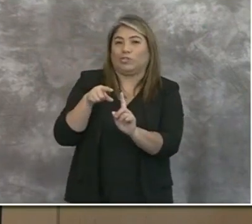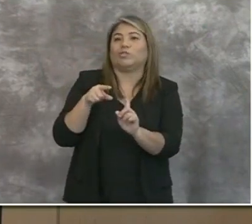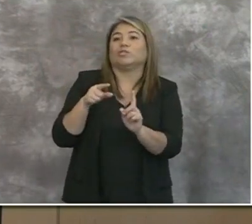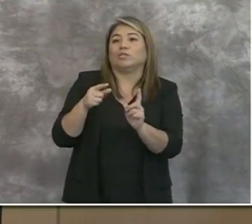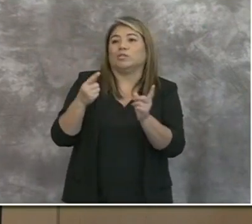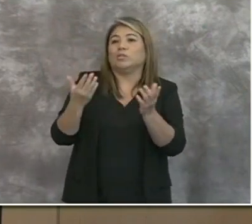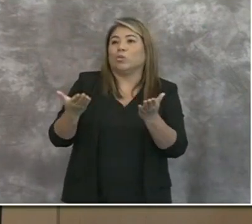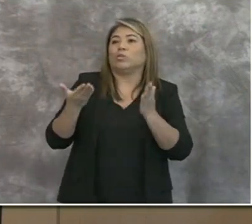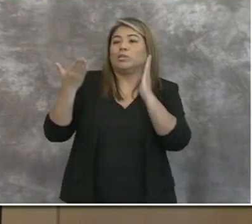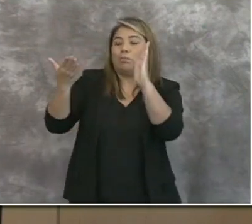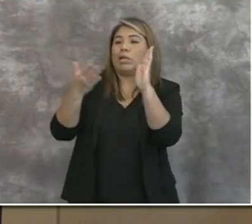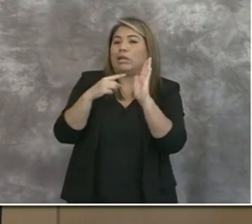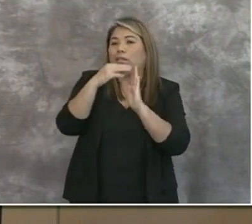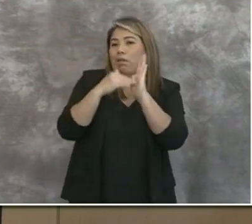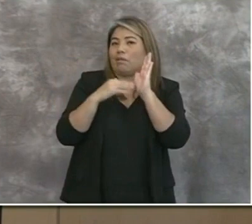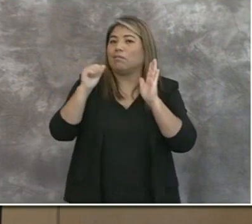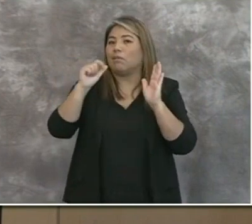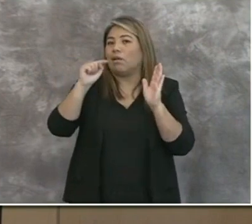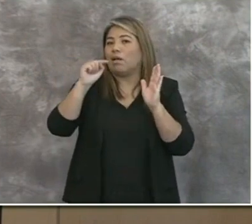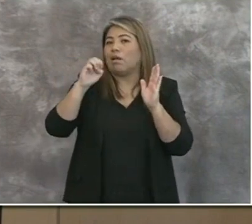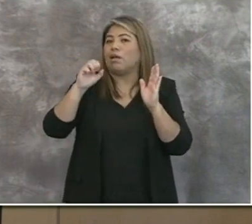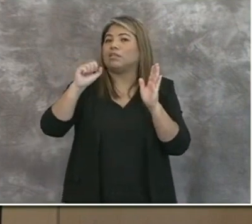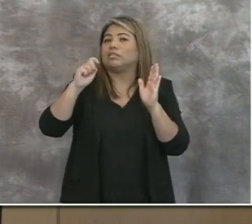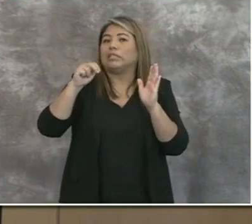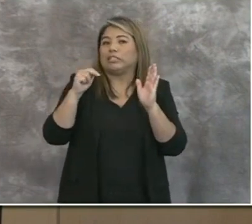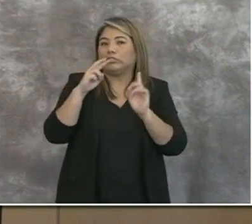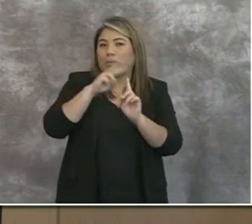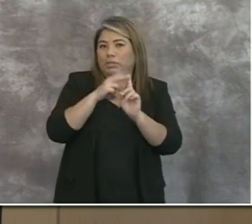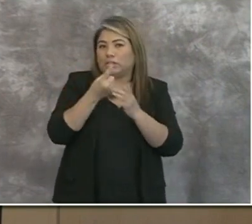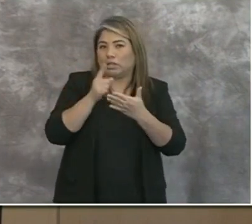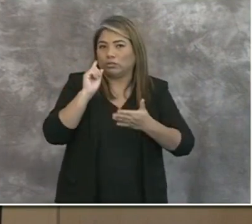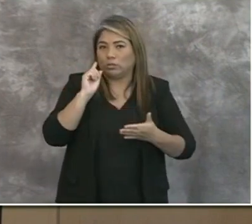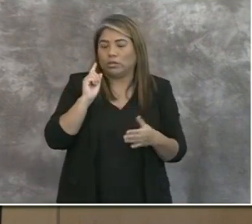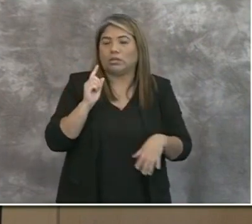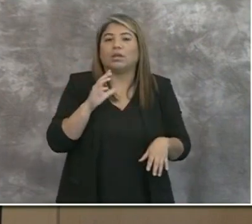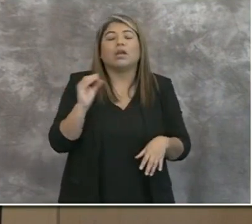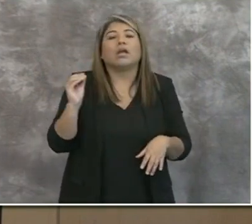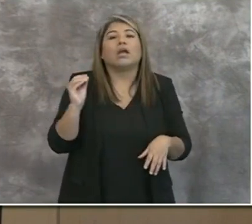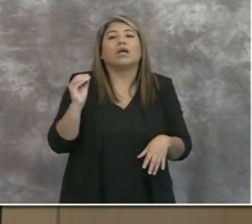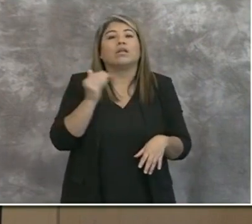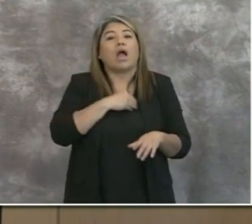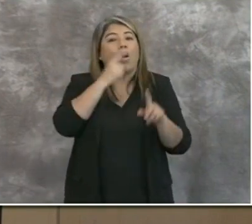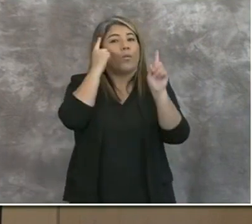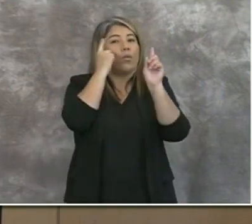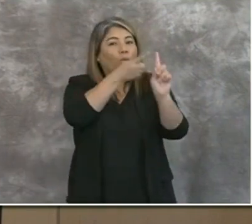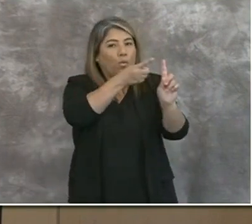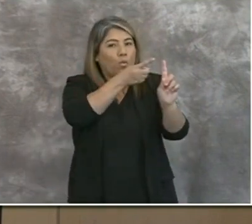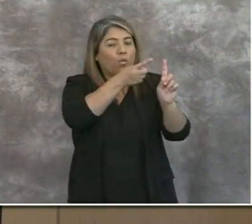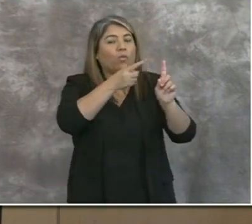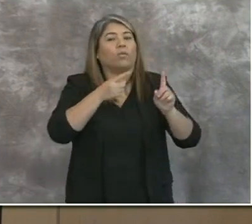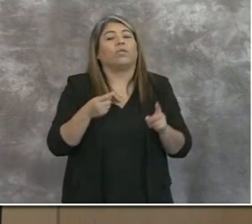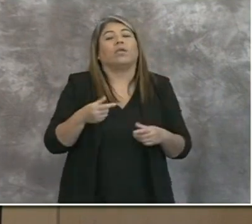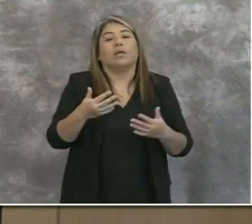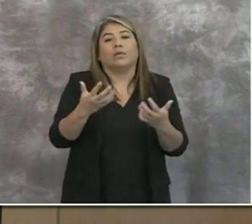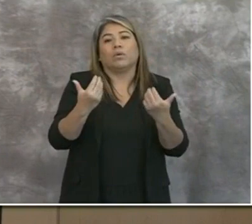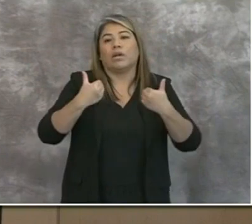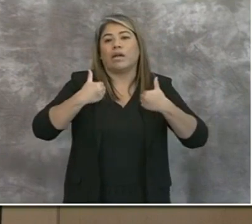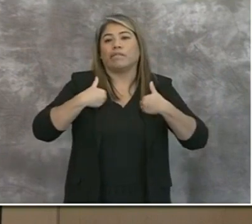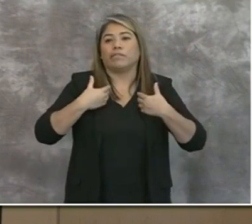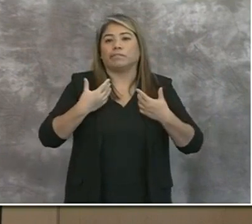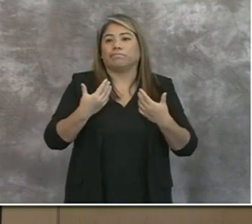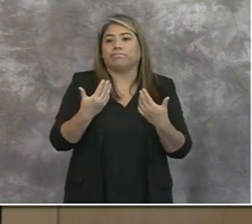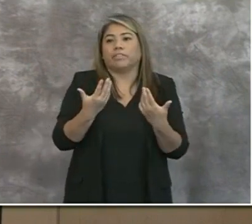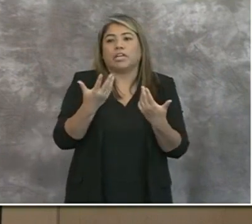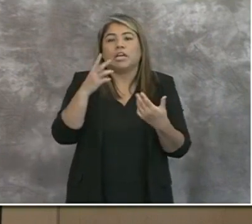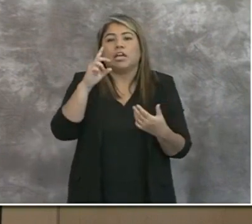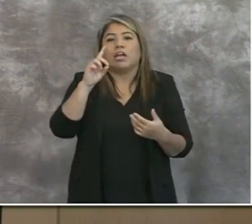in the attestation application last week. And our goal is to have a – just to